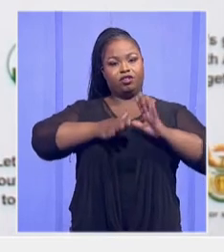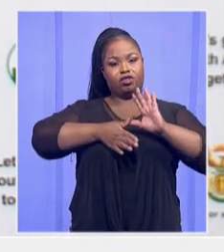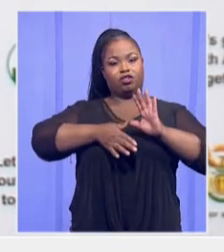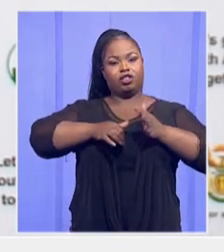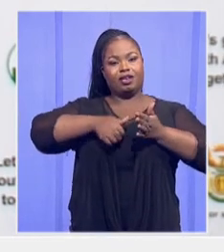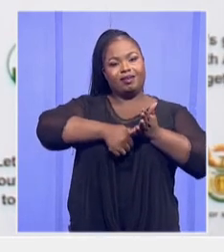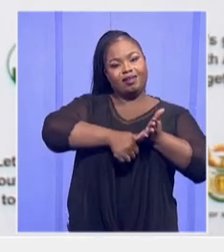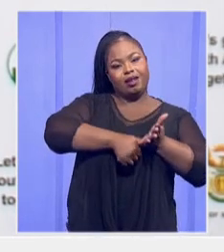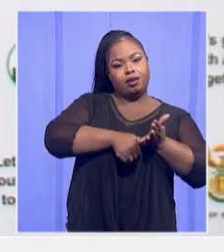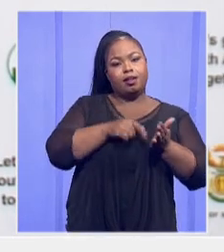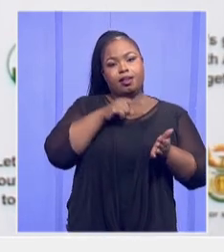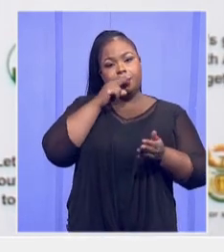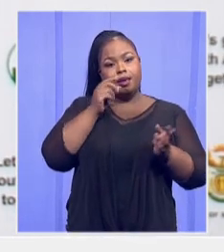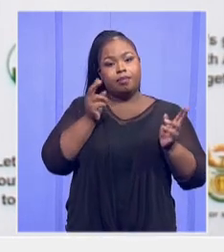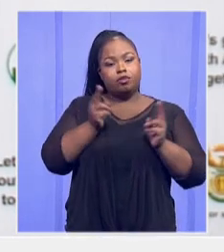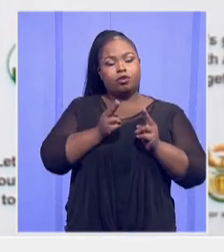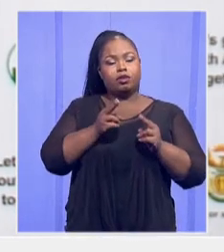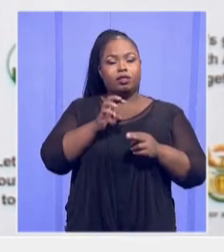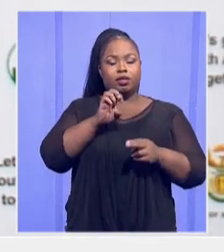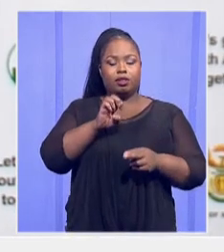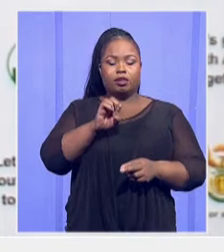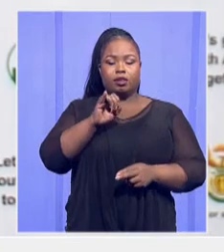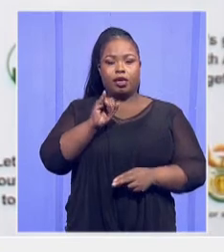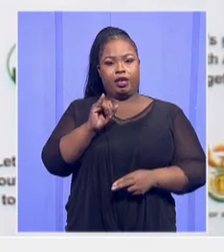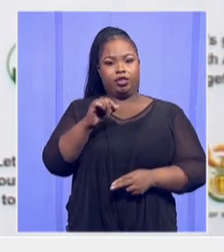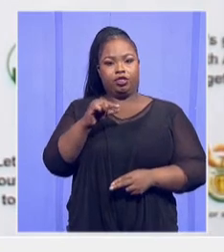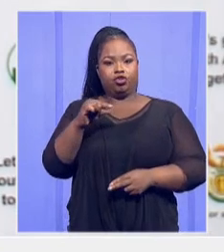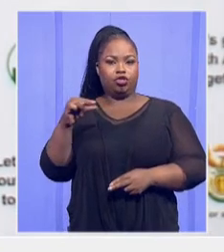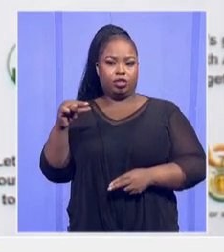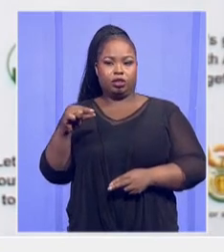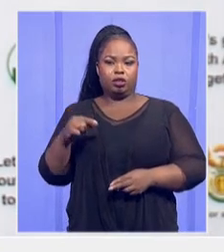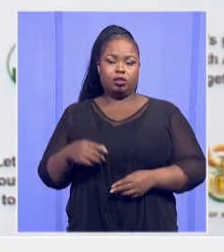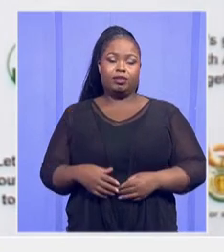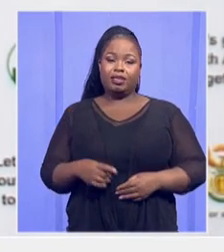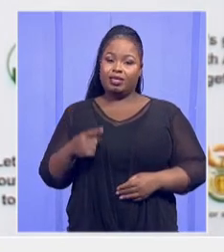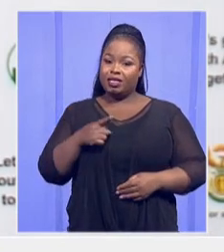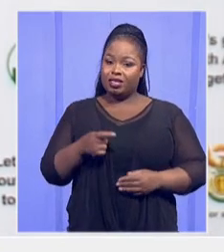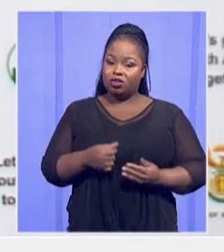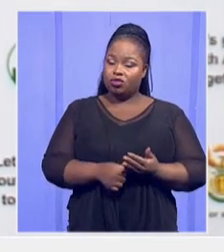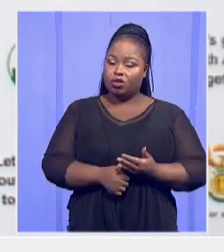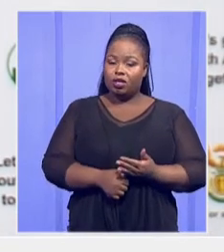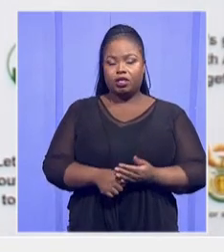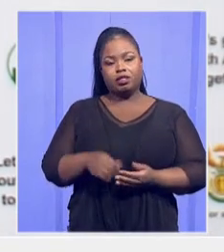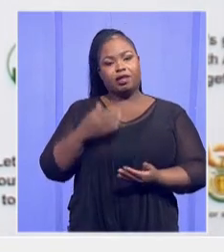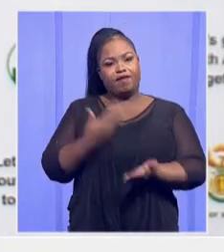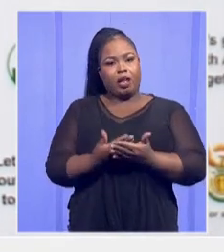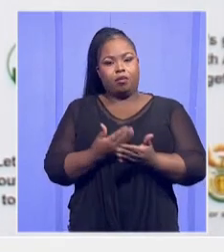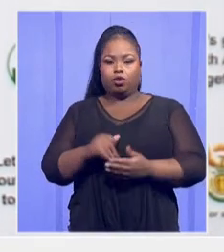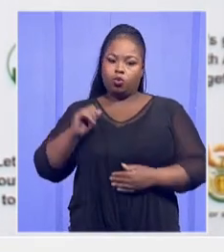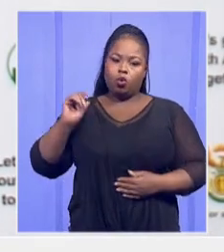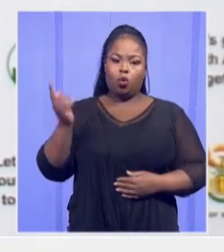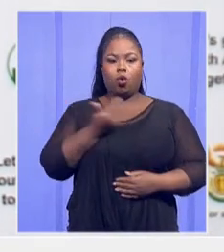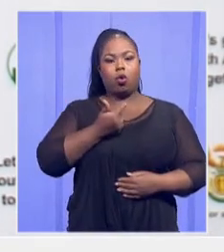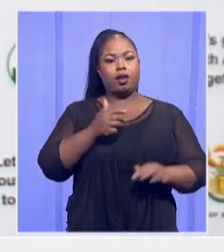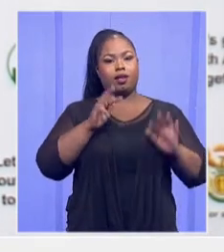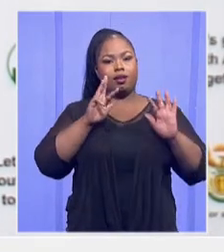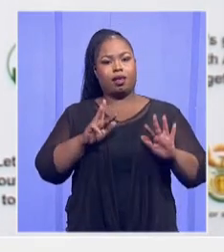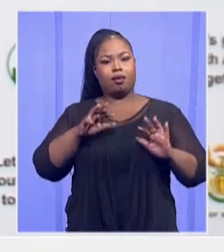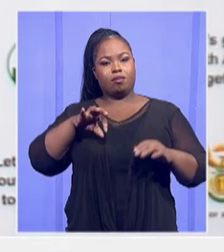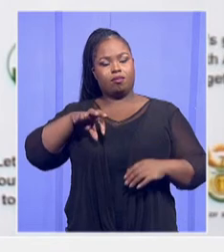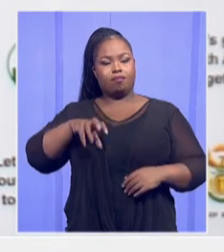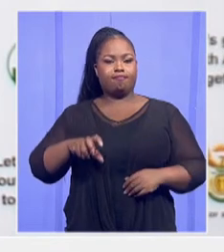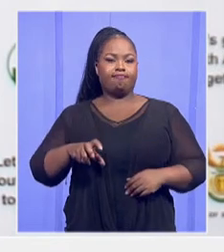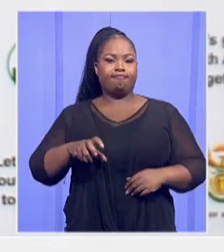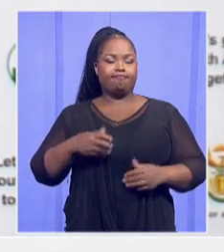EIG. This grant is made available to all nine provinces to also deal with